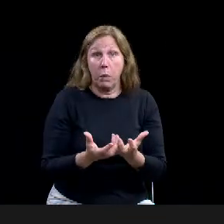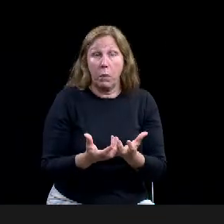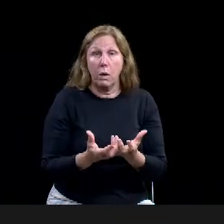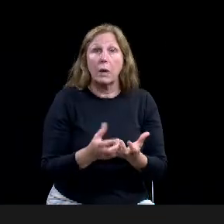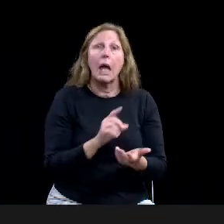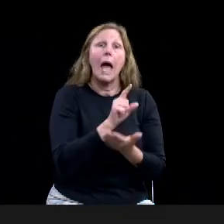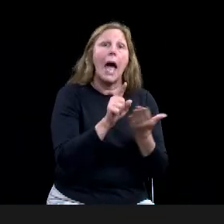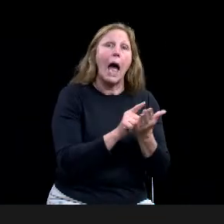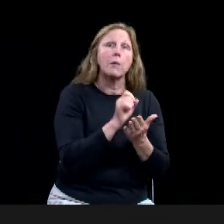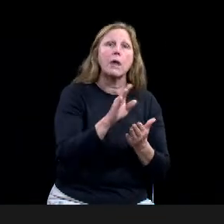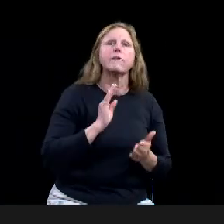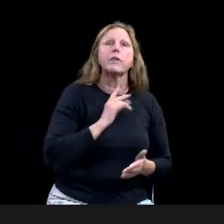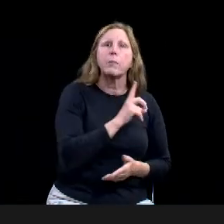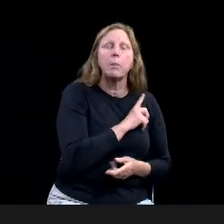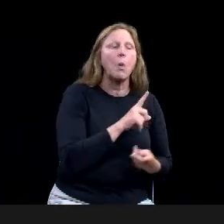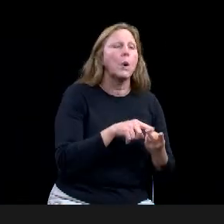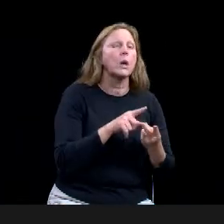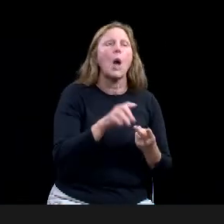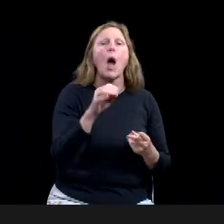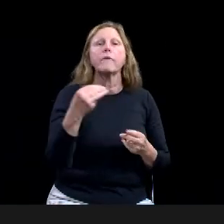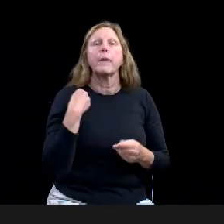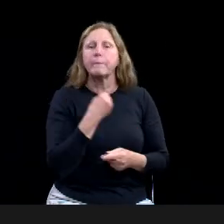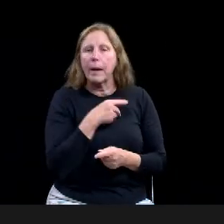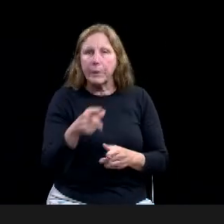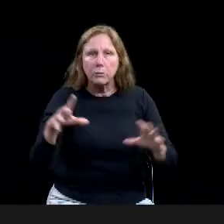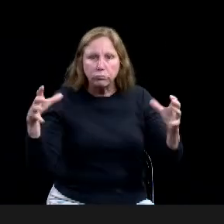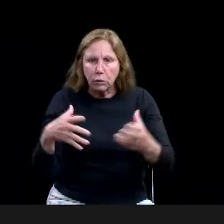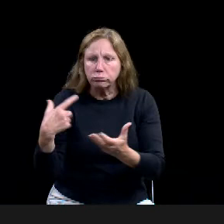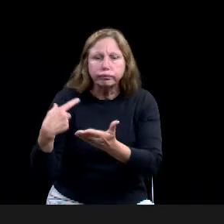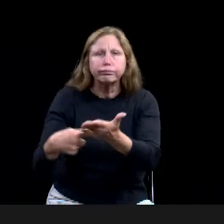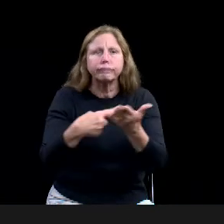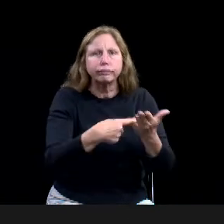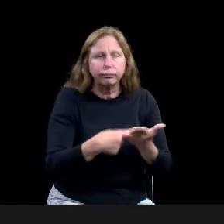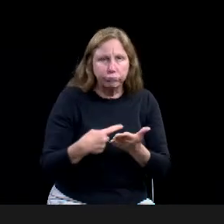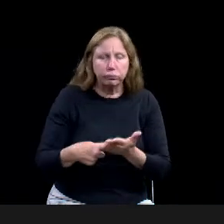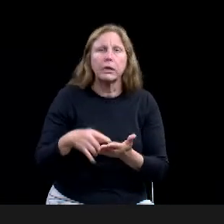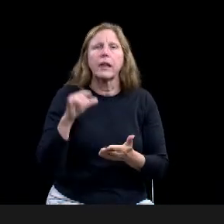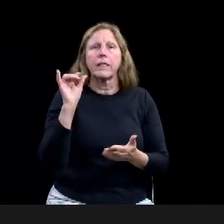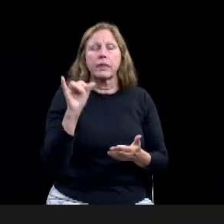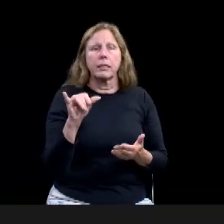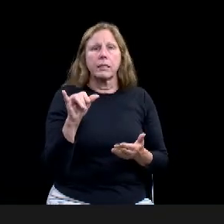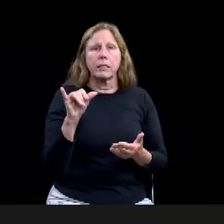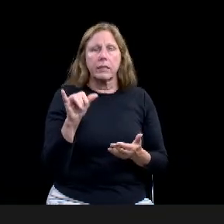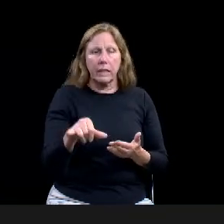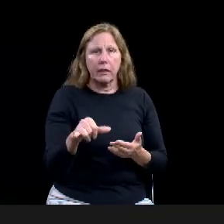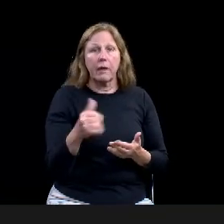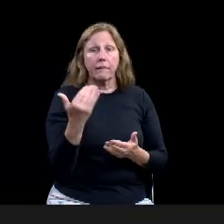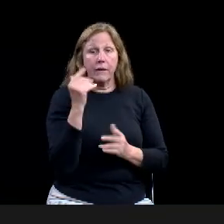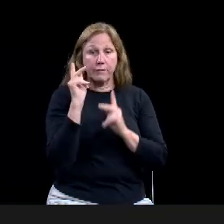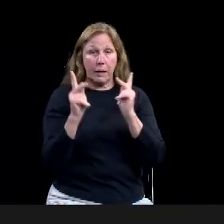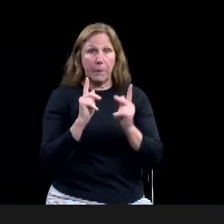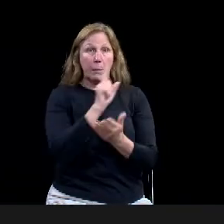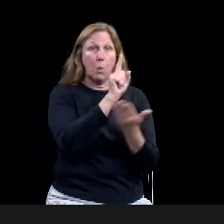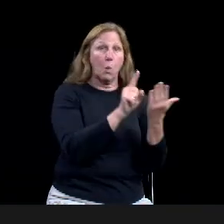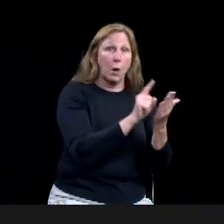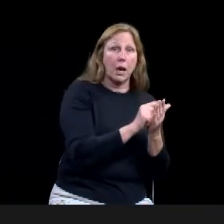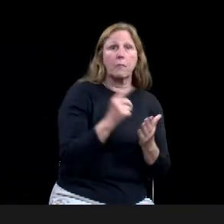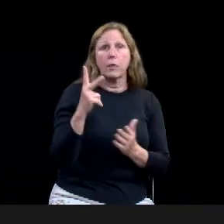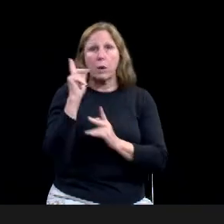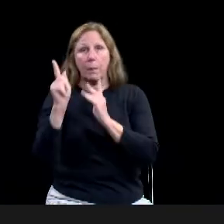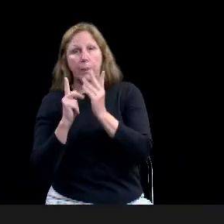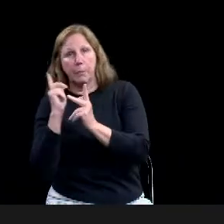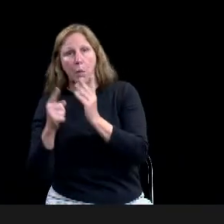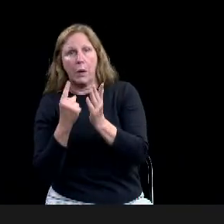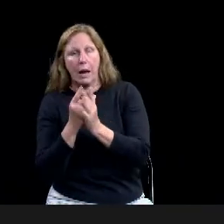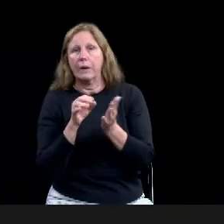people for one hour or three people for one hour. would count as an hour. have, um, that was one of the suggestions we got for some other cities to